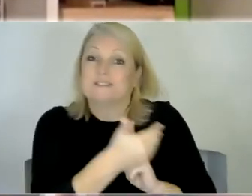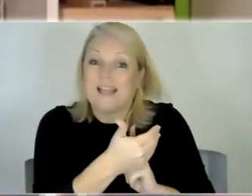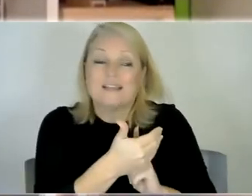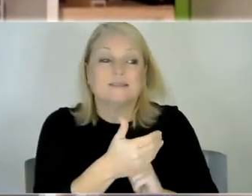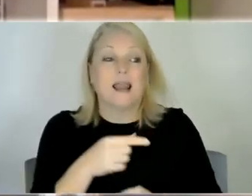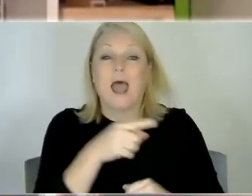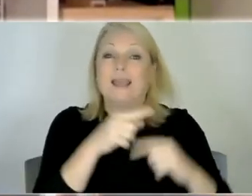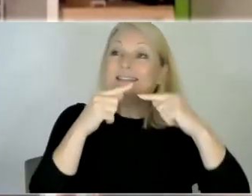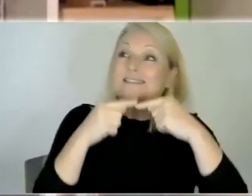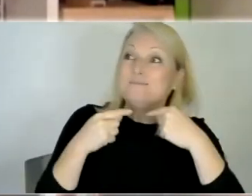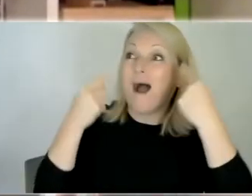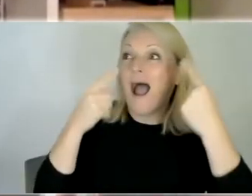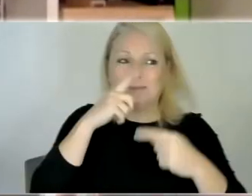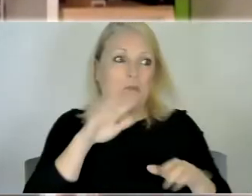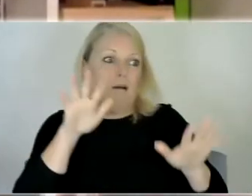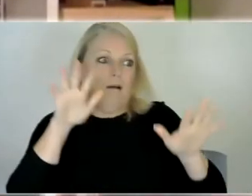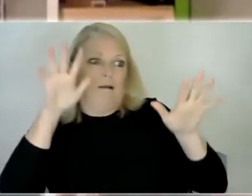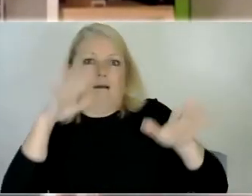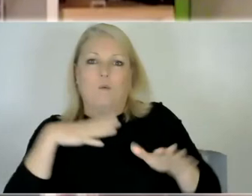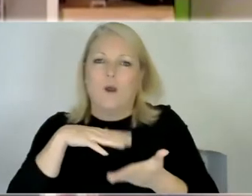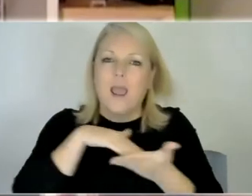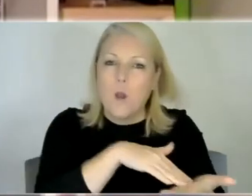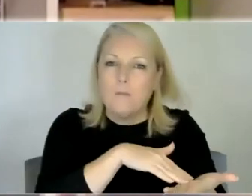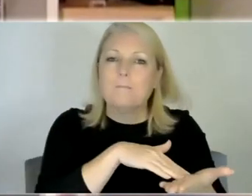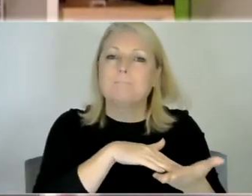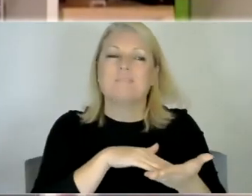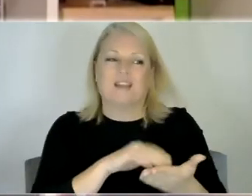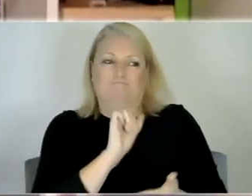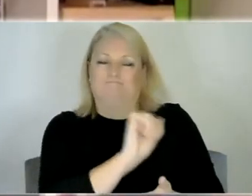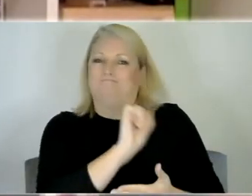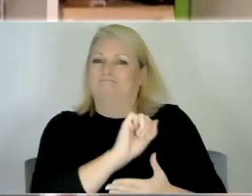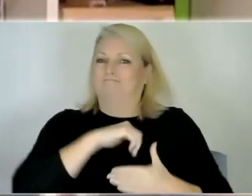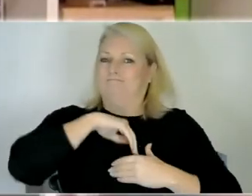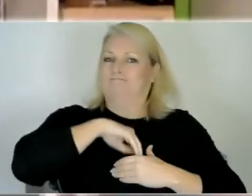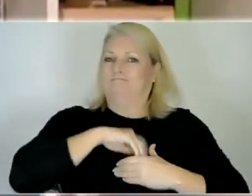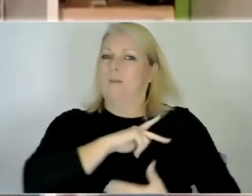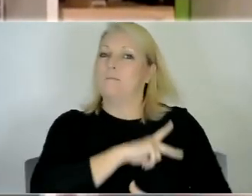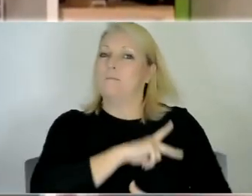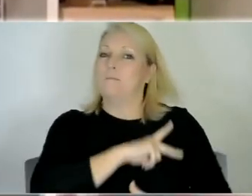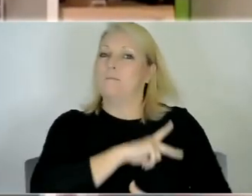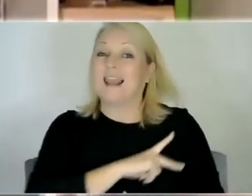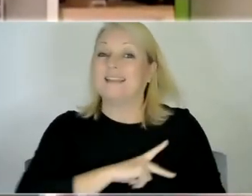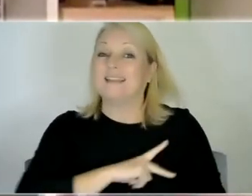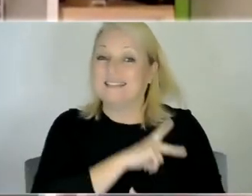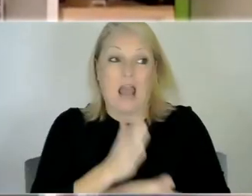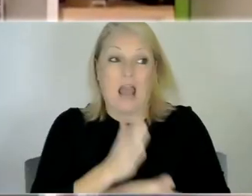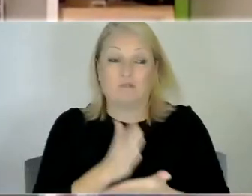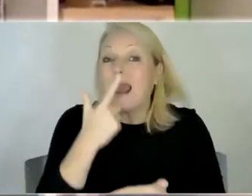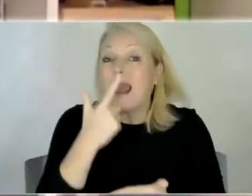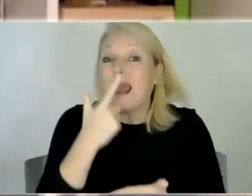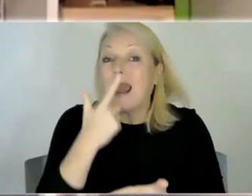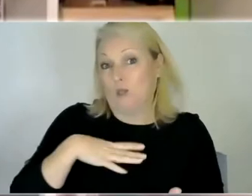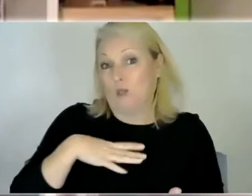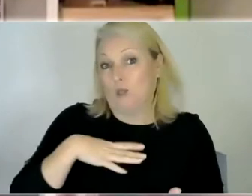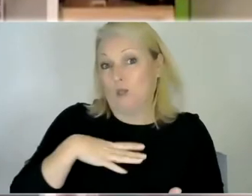do anything for him and he just has that that ability um which is pretty fortunate because he needs a lot of a lot of